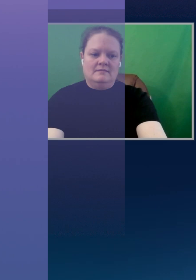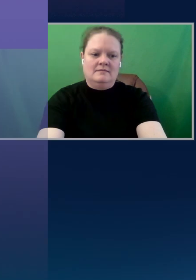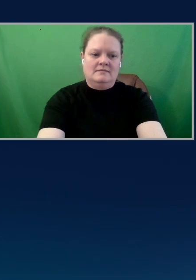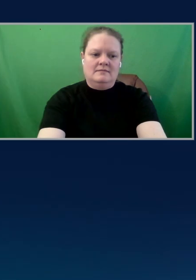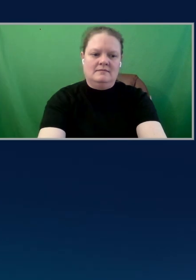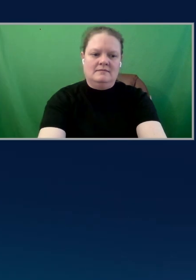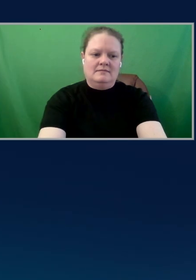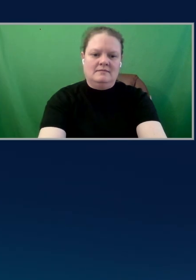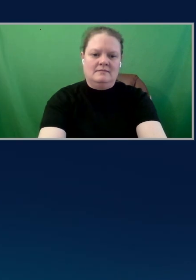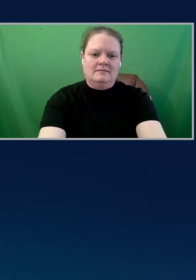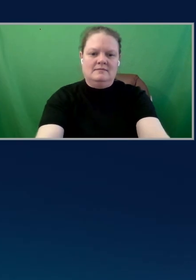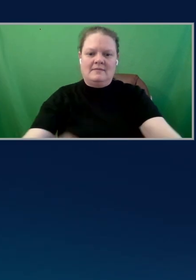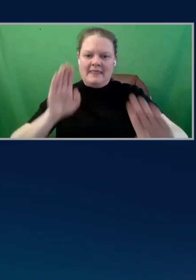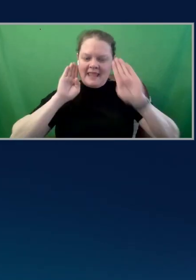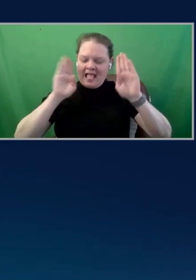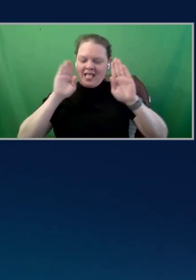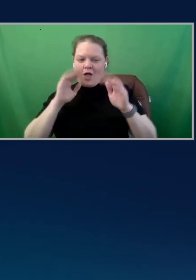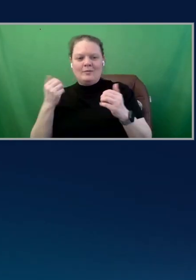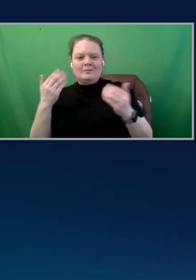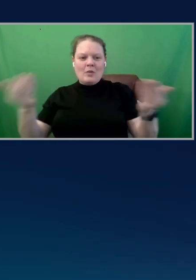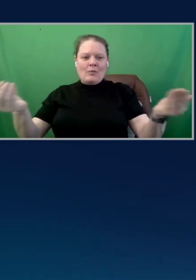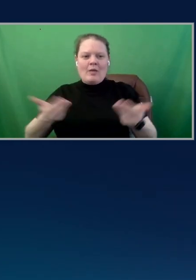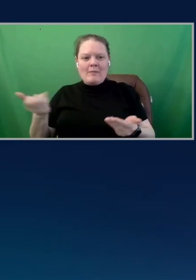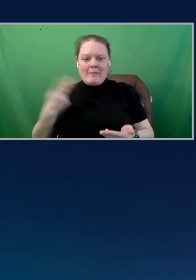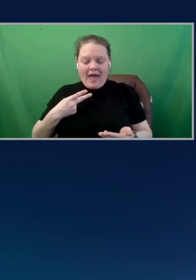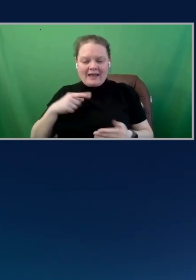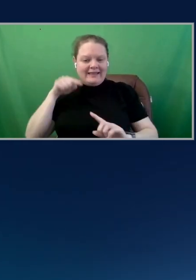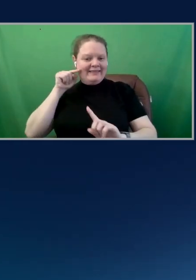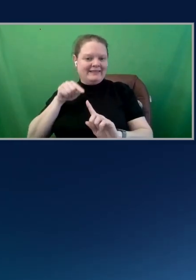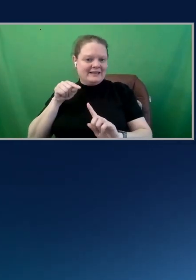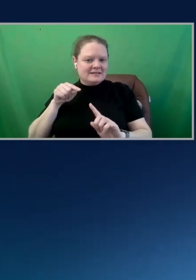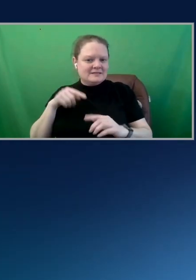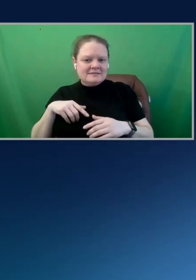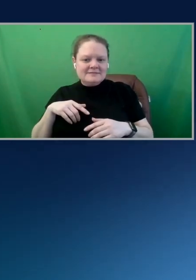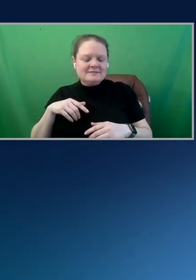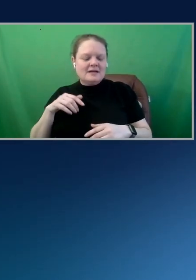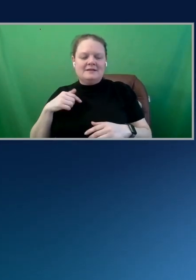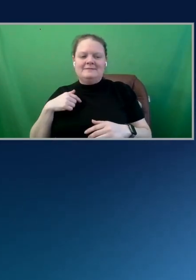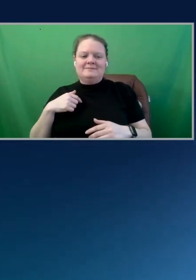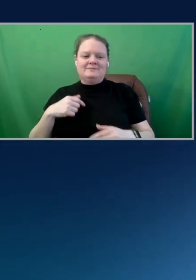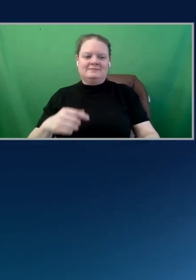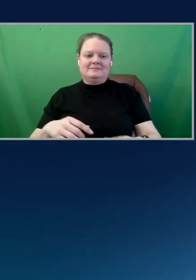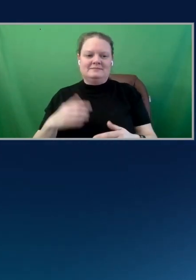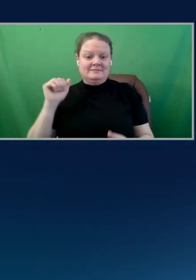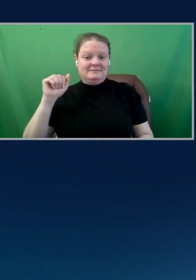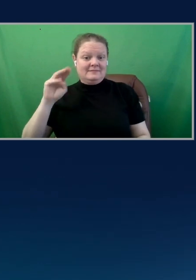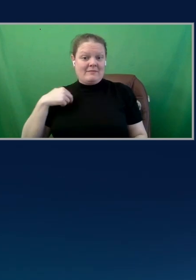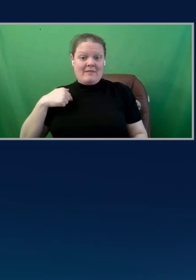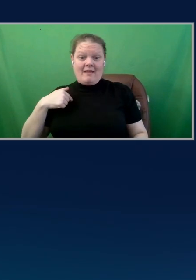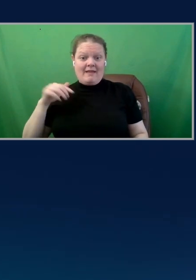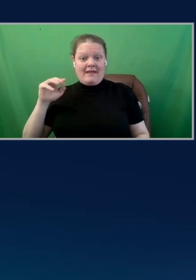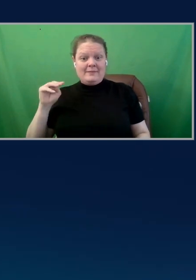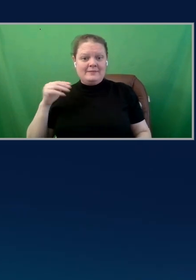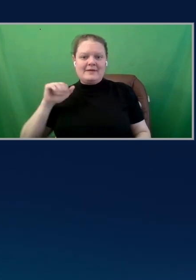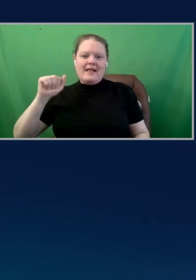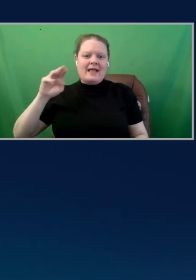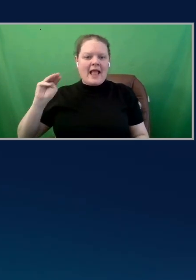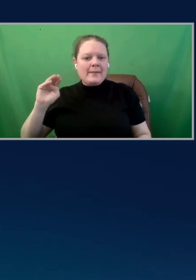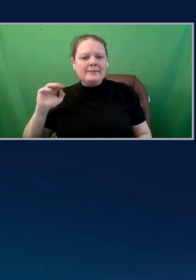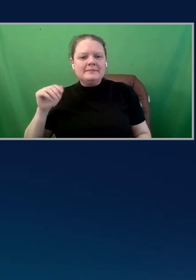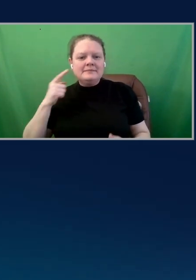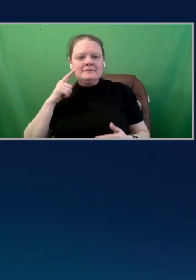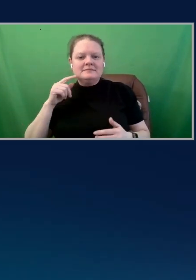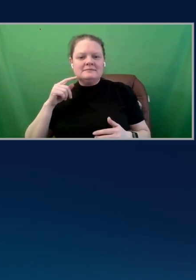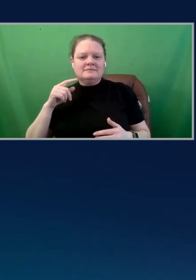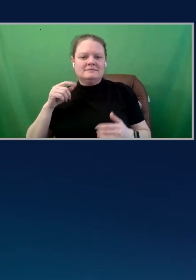Hey, there. Welcome back. This is AWS Developer Day. I am A.M. Grabelny, Dev Advocate for